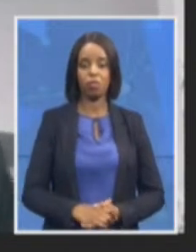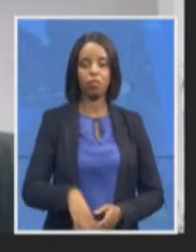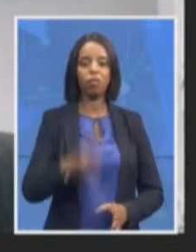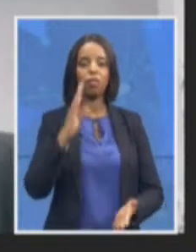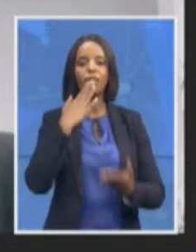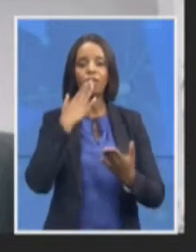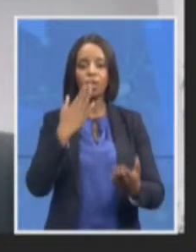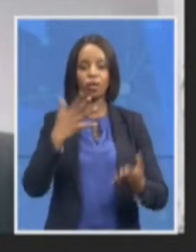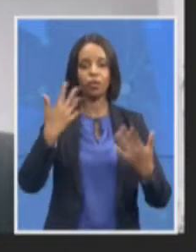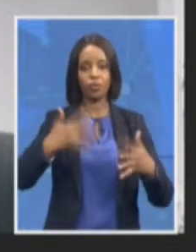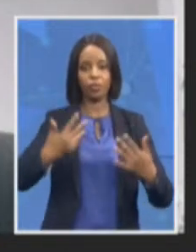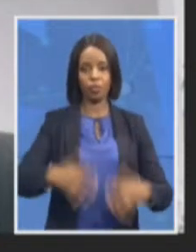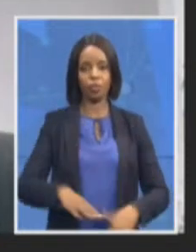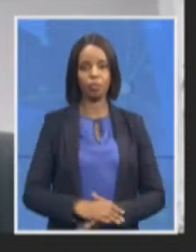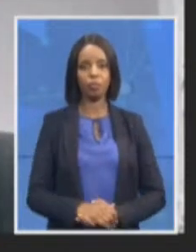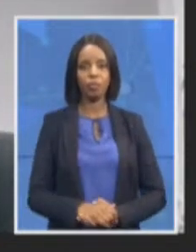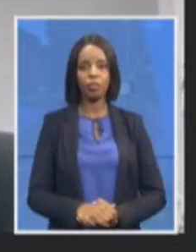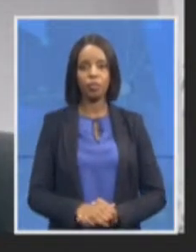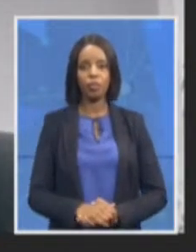so so so